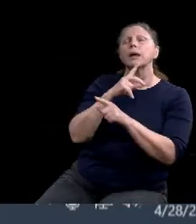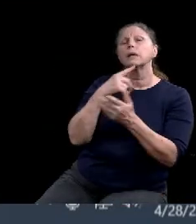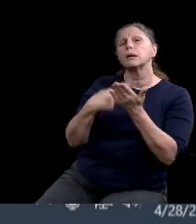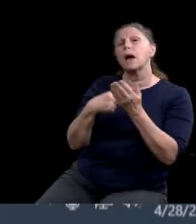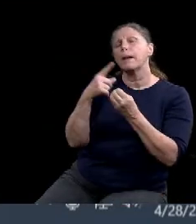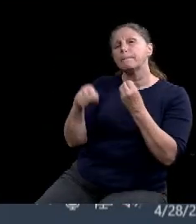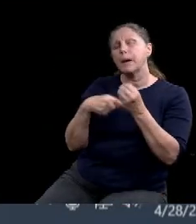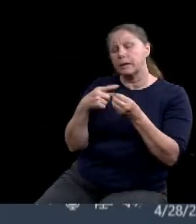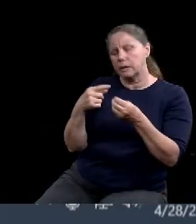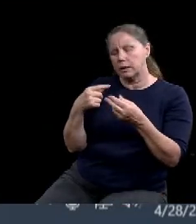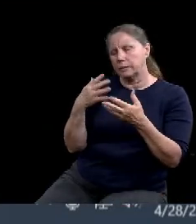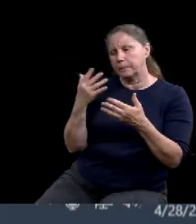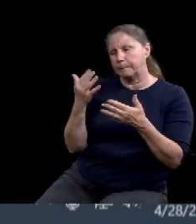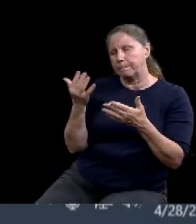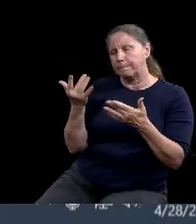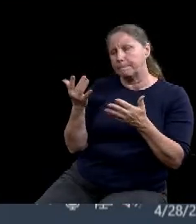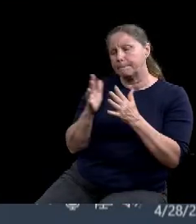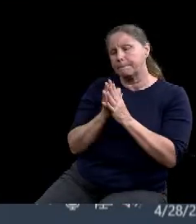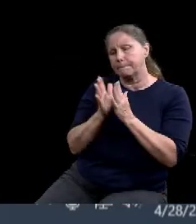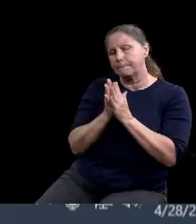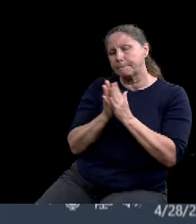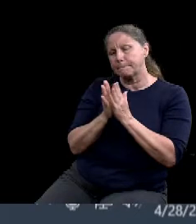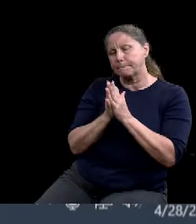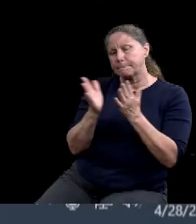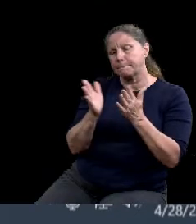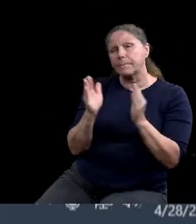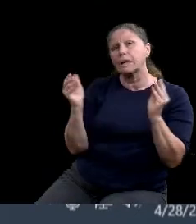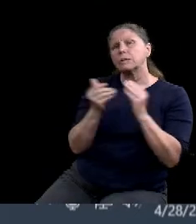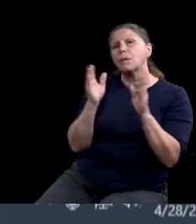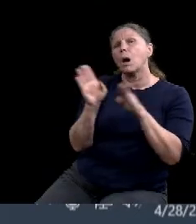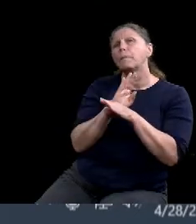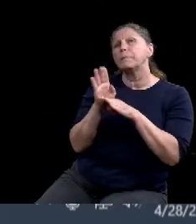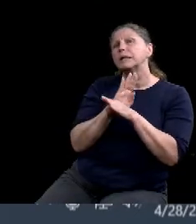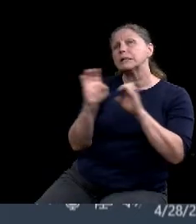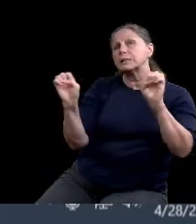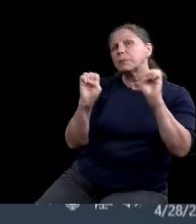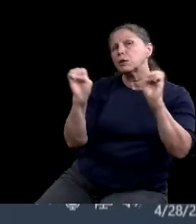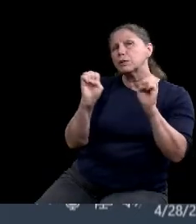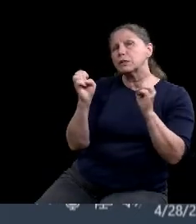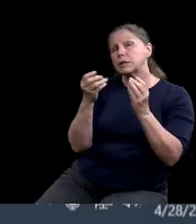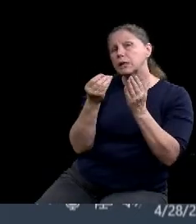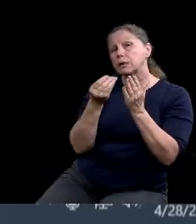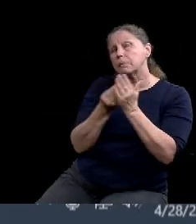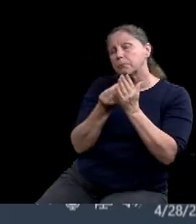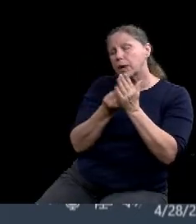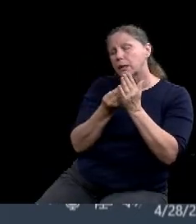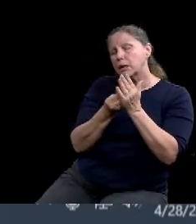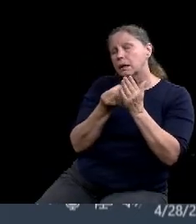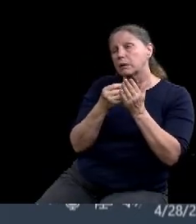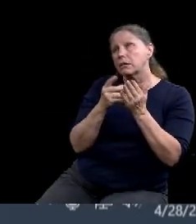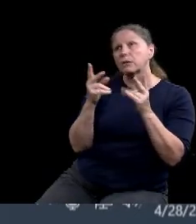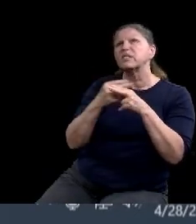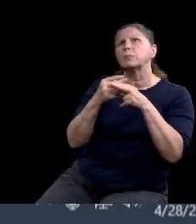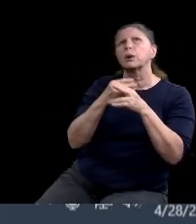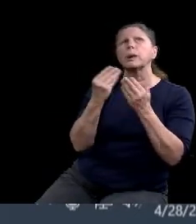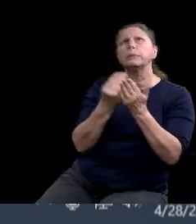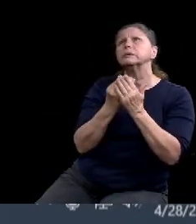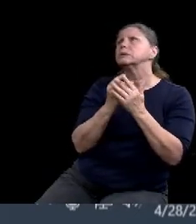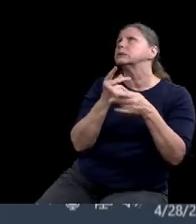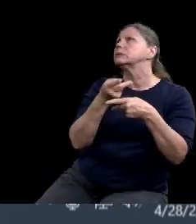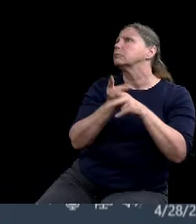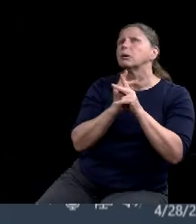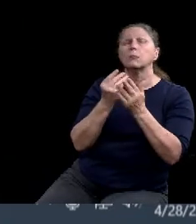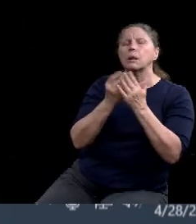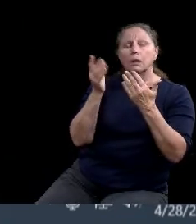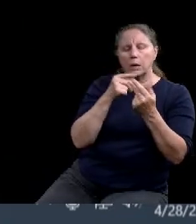Small Business Emergency Recovery Program or the Temporary Business Grant Program, which is maybe the next. I'll wait for my comments